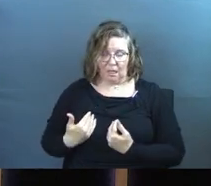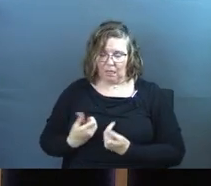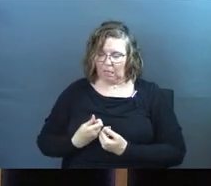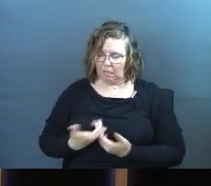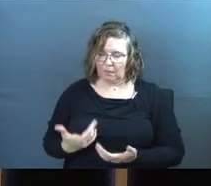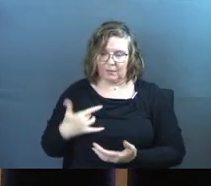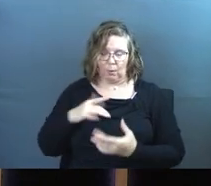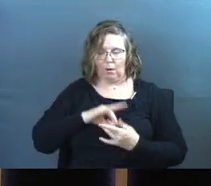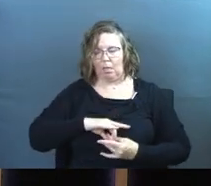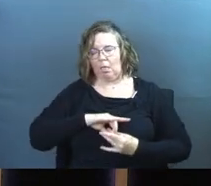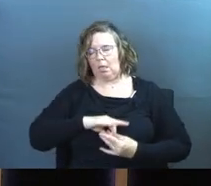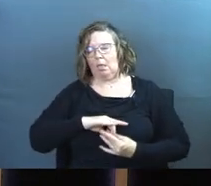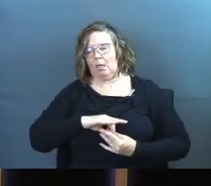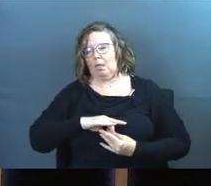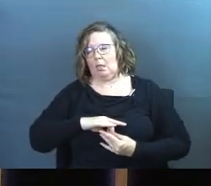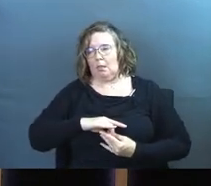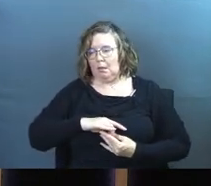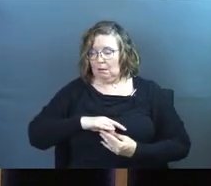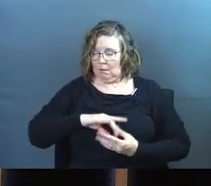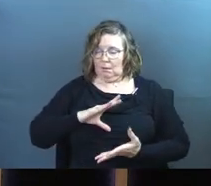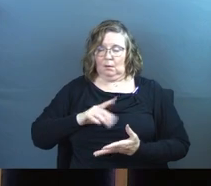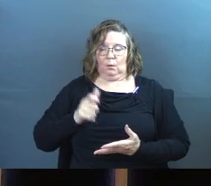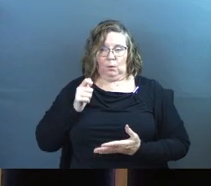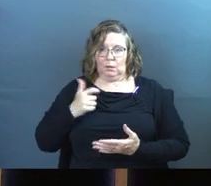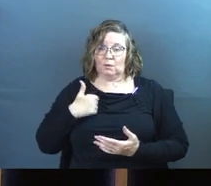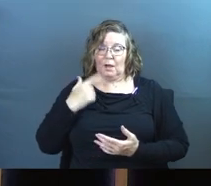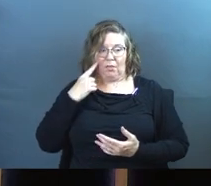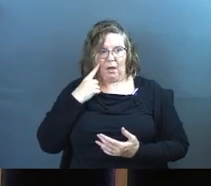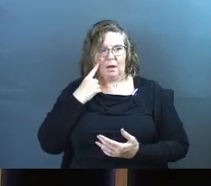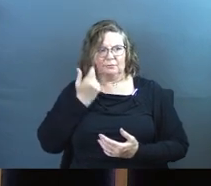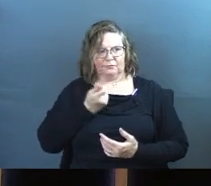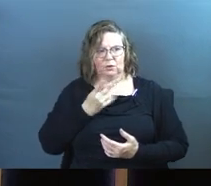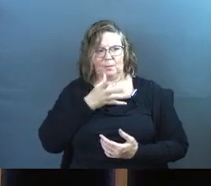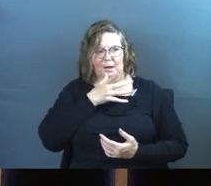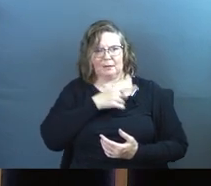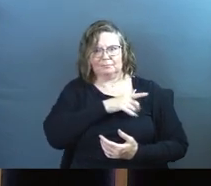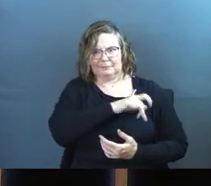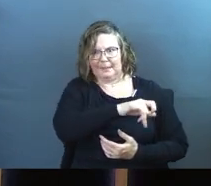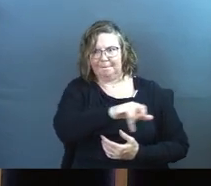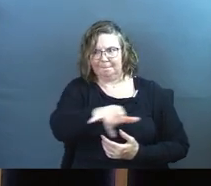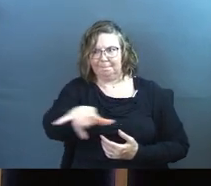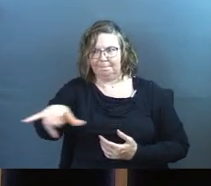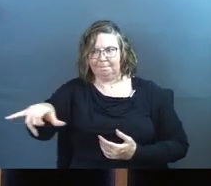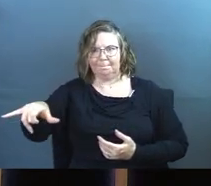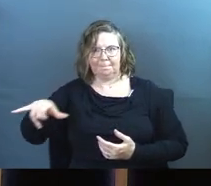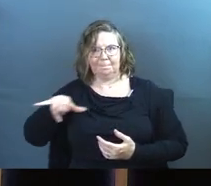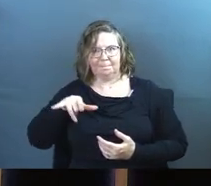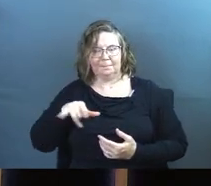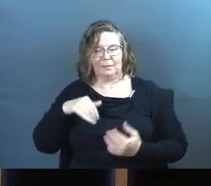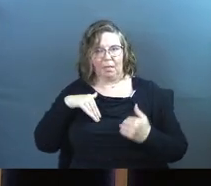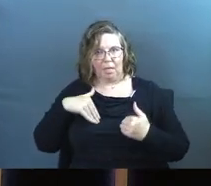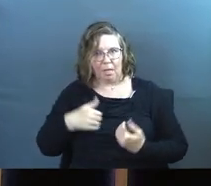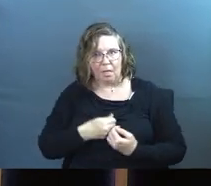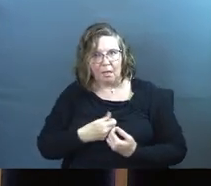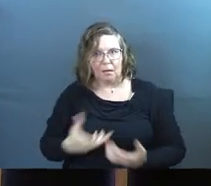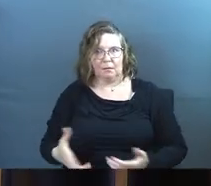that wouldn't let go. And I thought, wow, I bet there's a few moms around that have got some tiredness in them that won't let go.